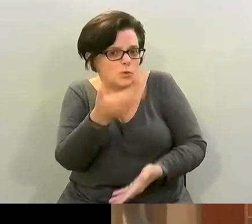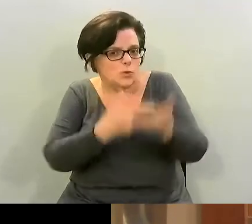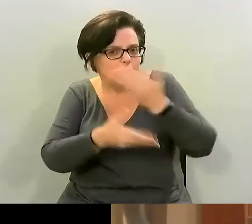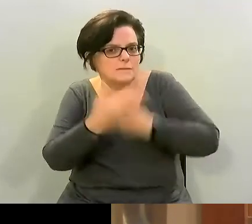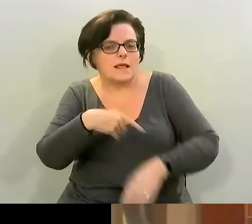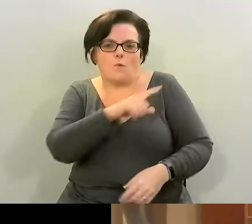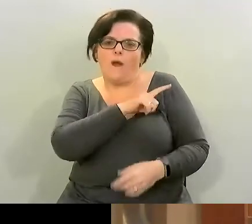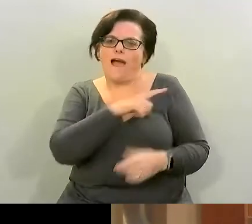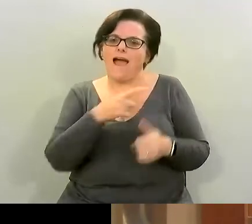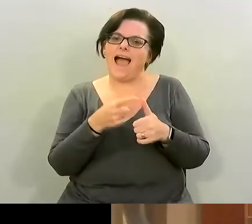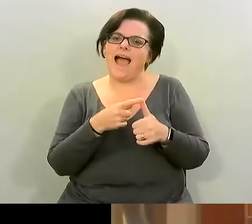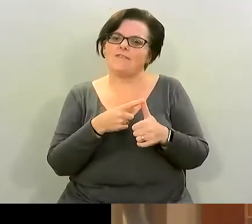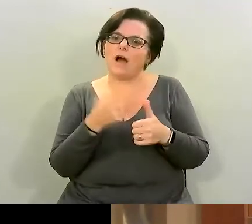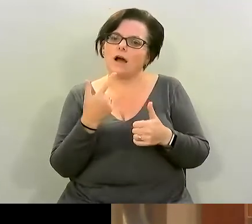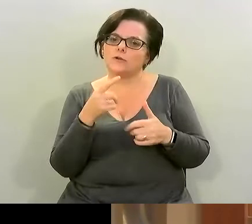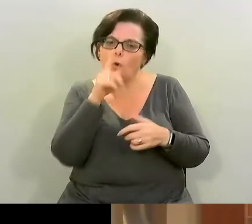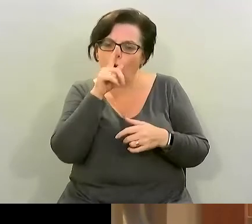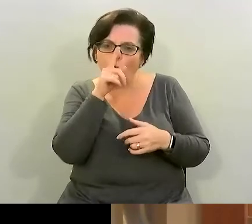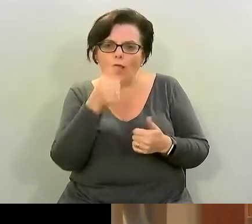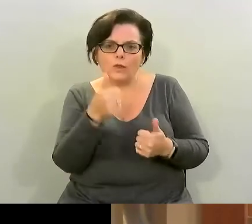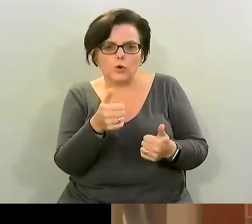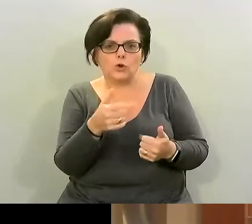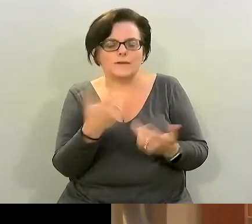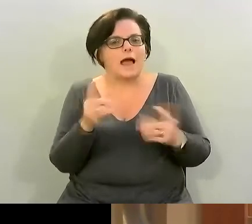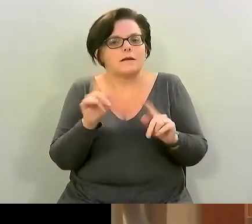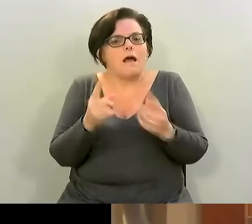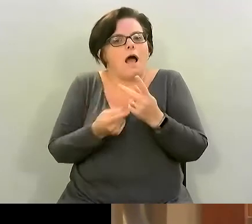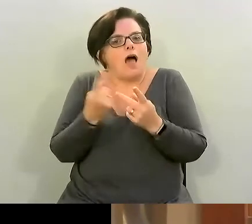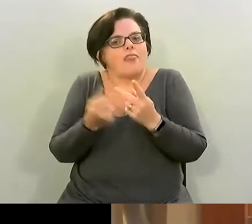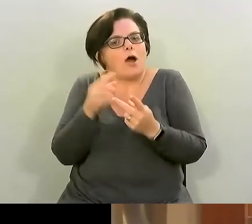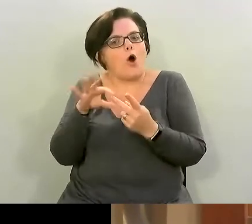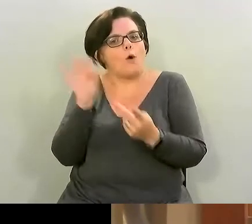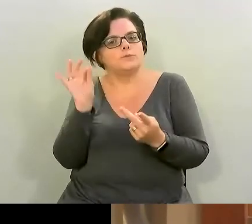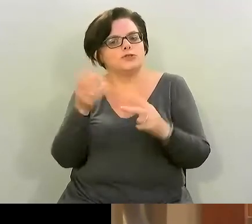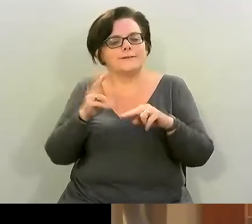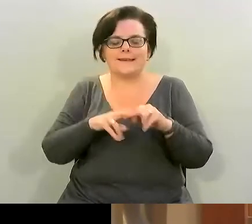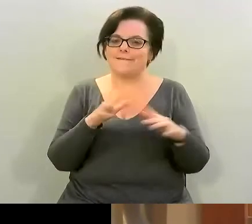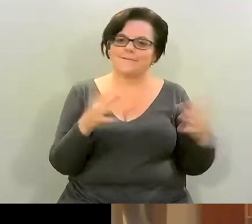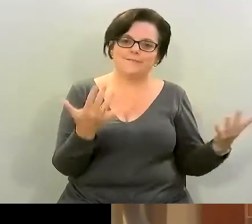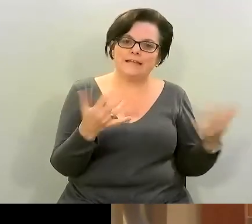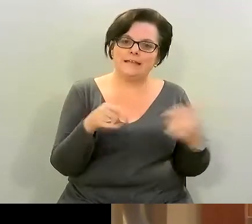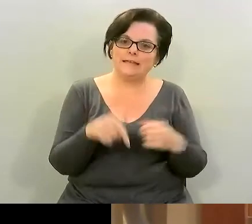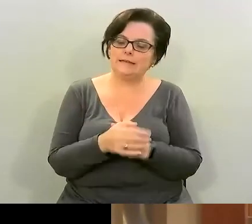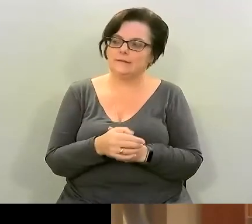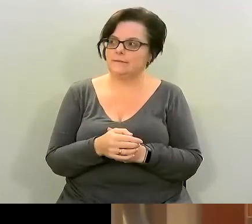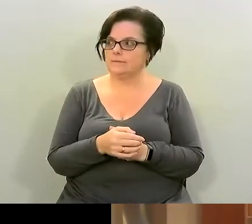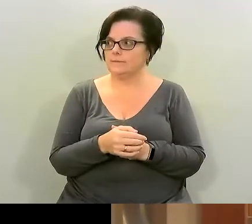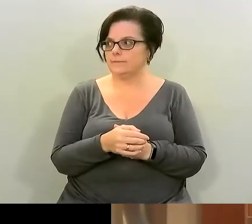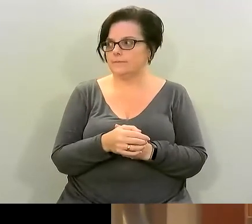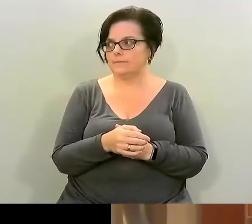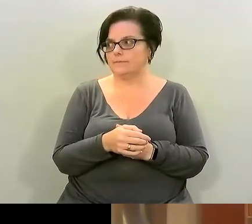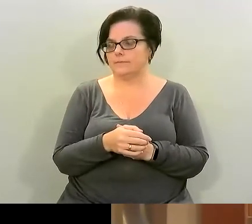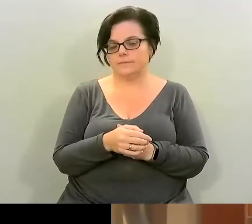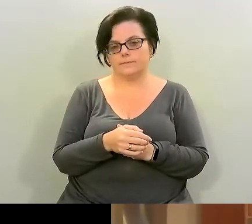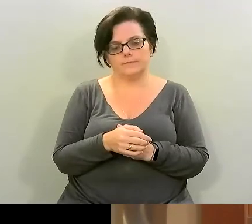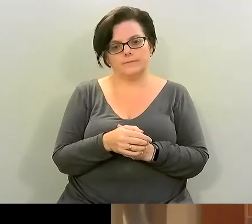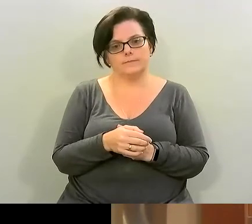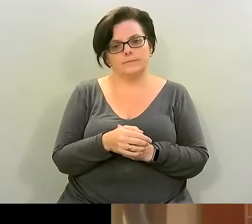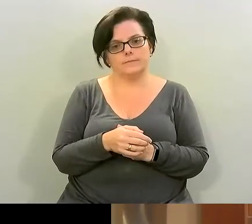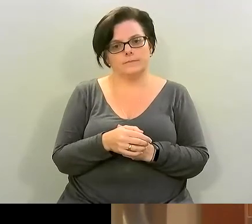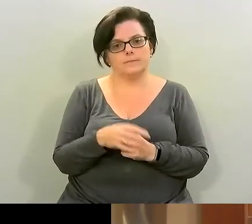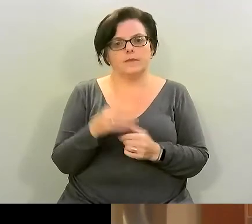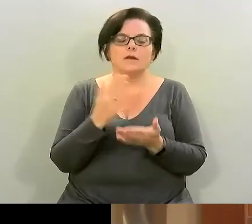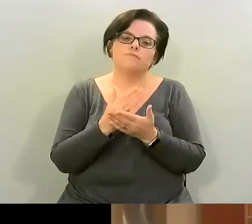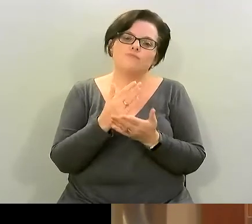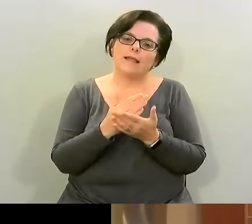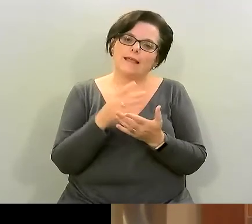and what what is a good alternative if you can't get it easily it's got to do mark with the temperature which be